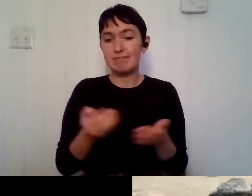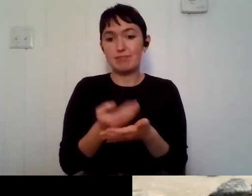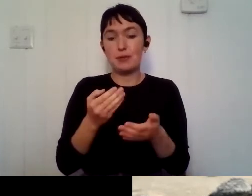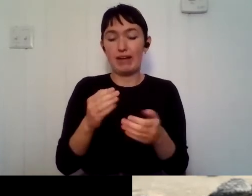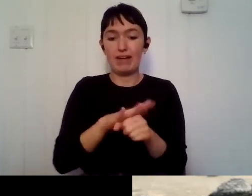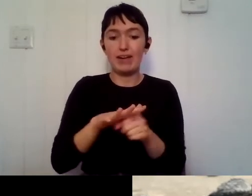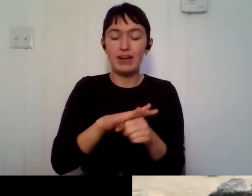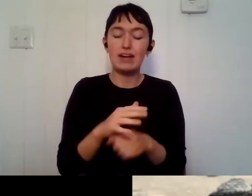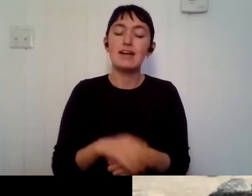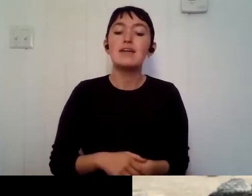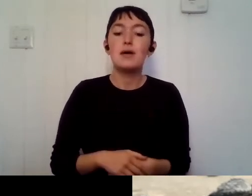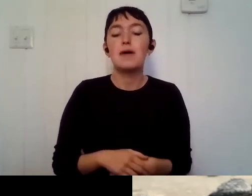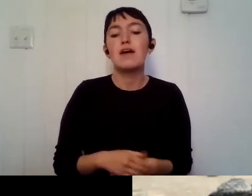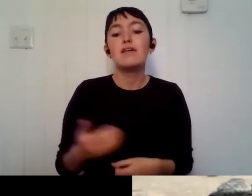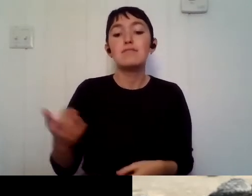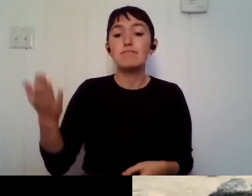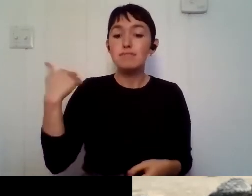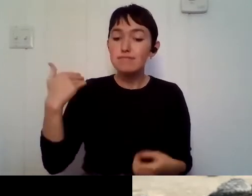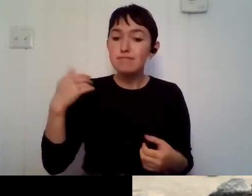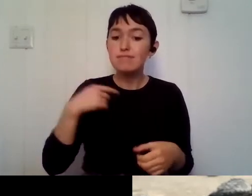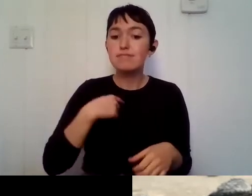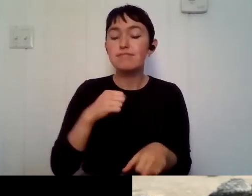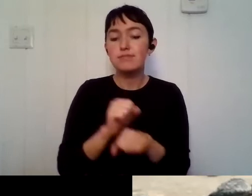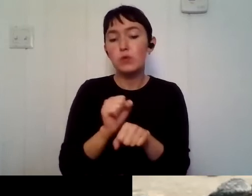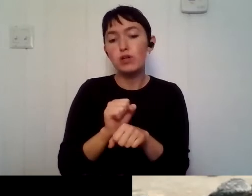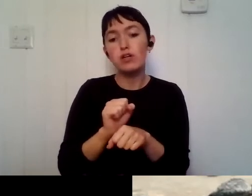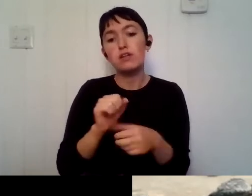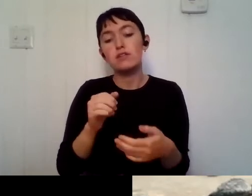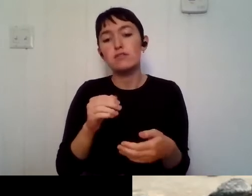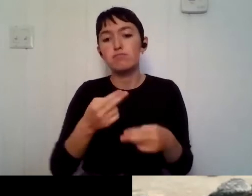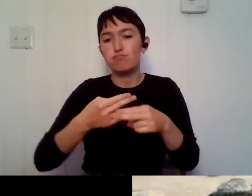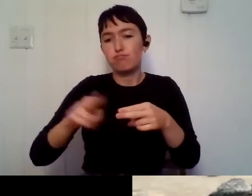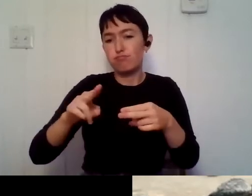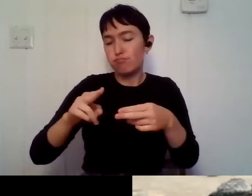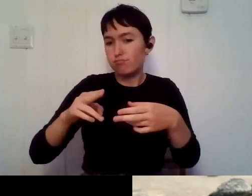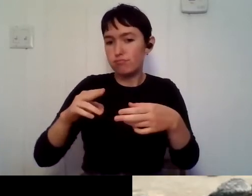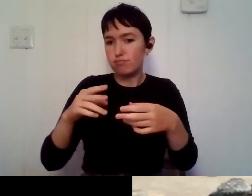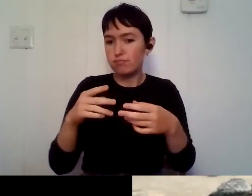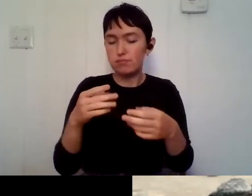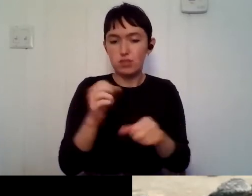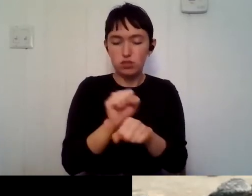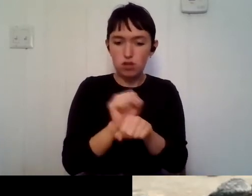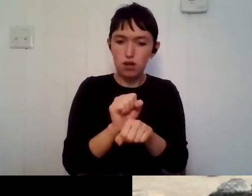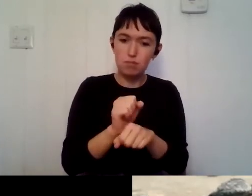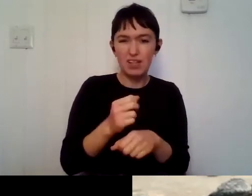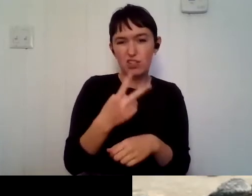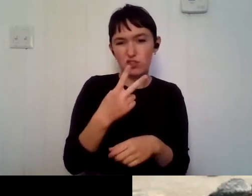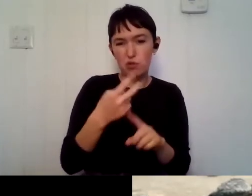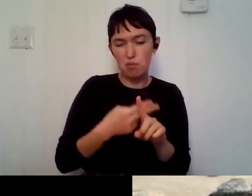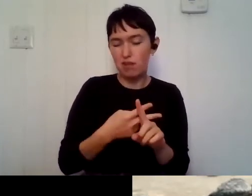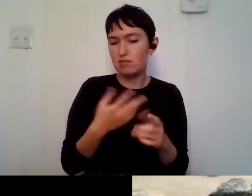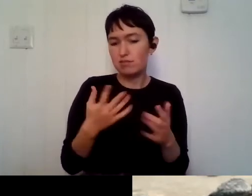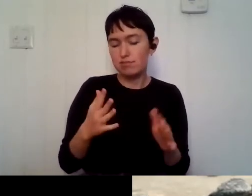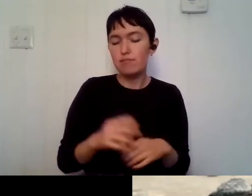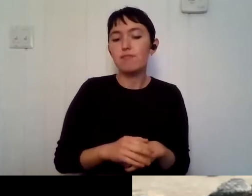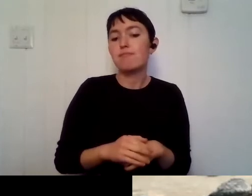I've worked in the past were like seasonal return positions. So I'll be there for a couple of months or a year or so, and then I can come back